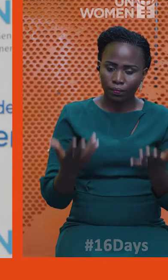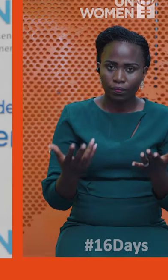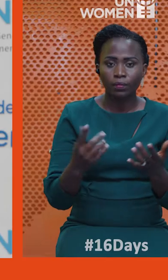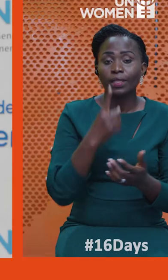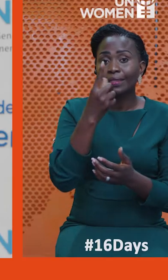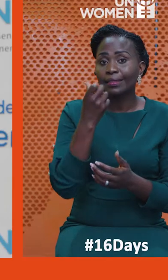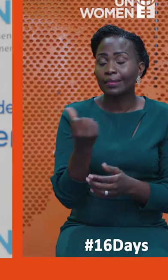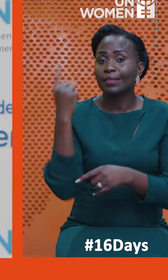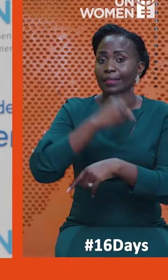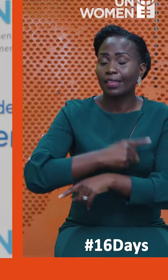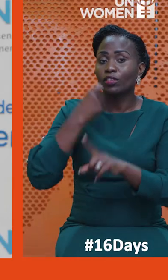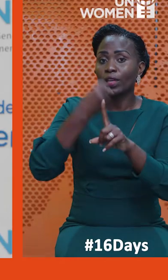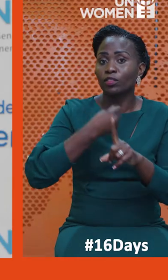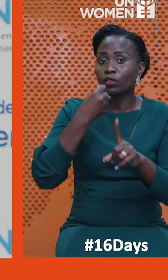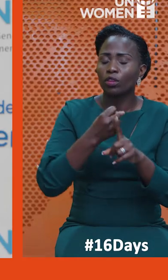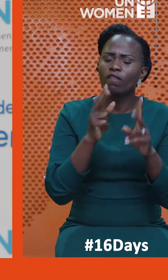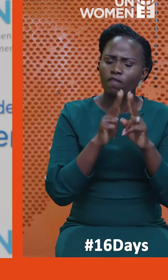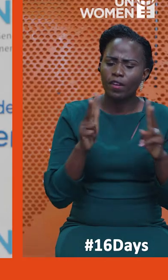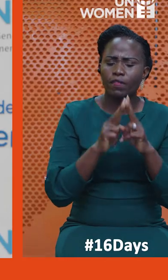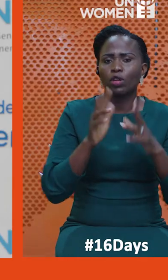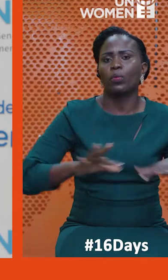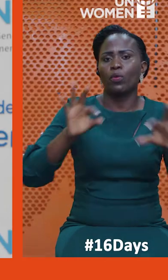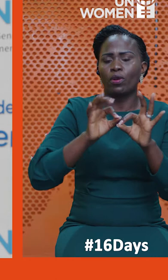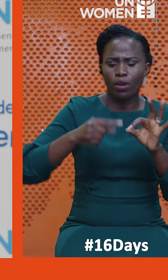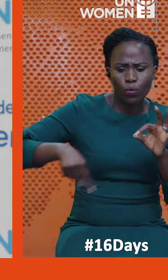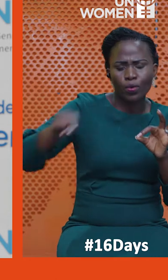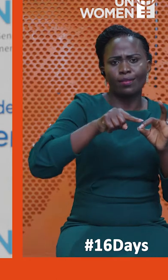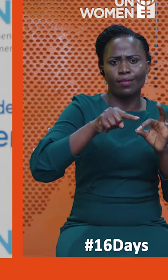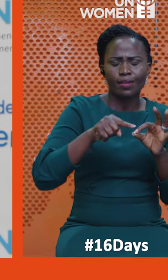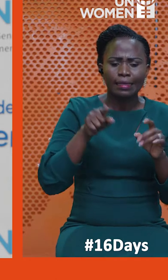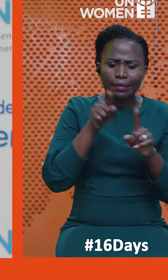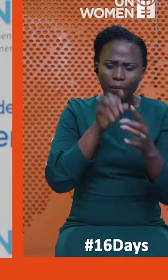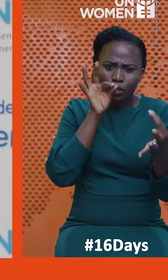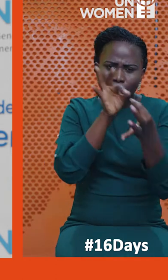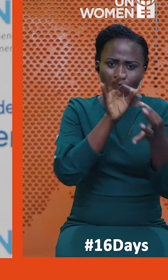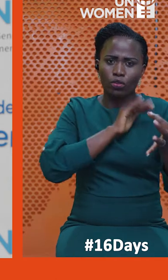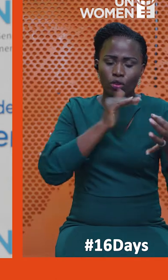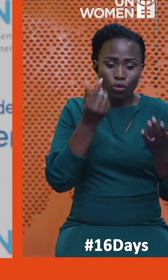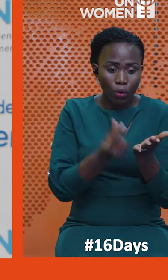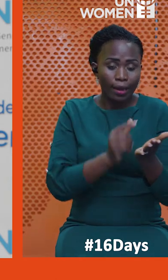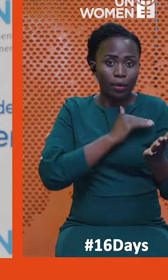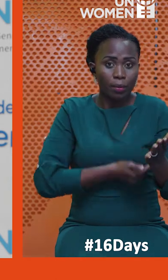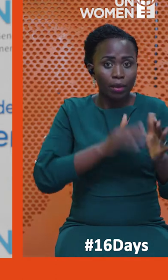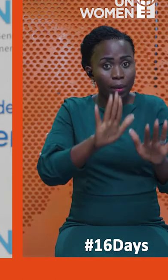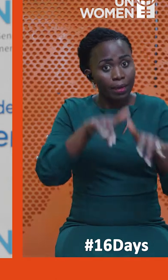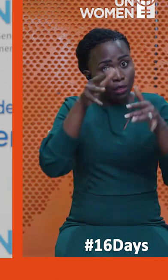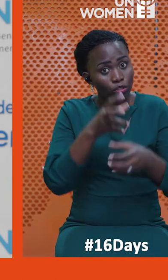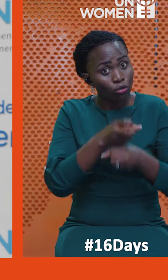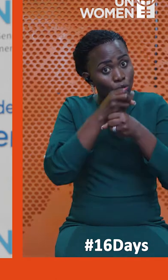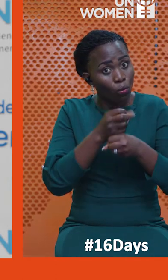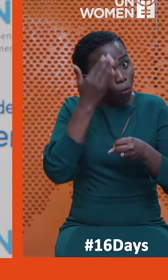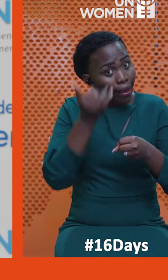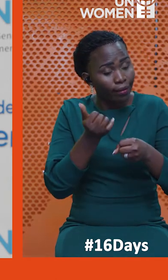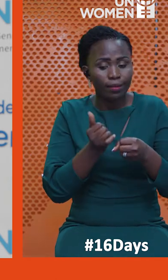As certainly the 16 days of activism is important for us and specifically as the Uganda Women's Parliamentary Association